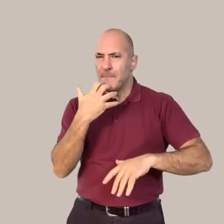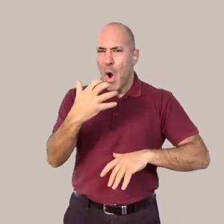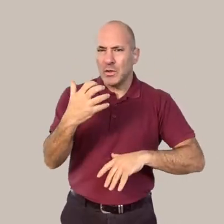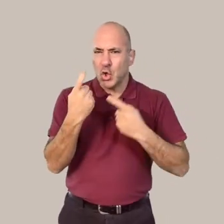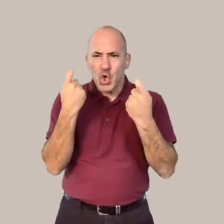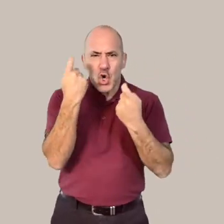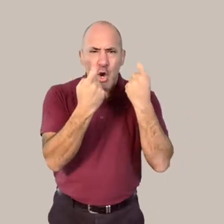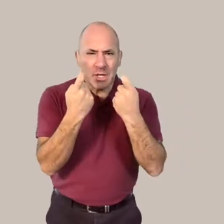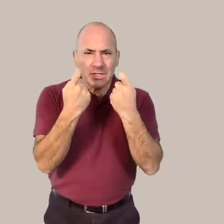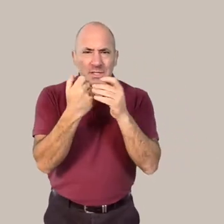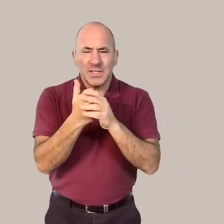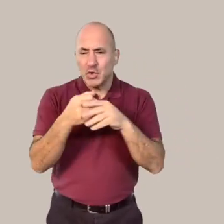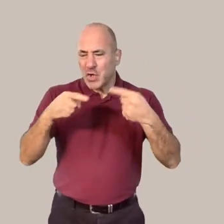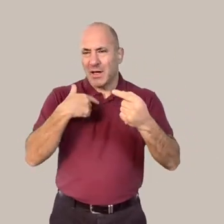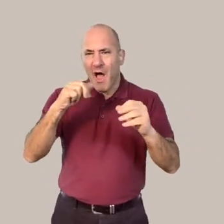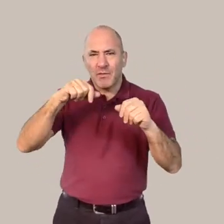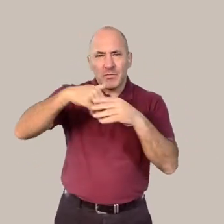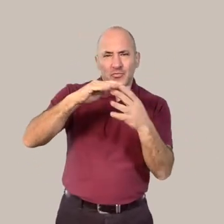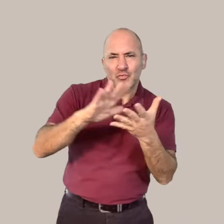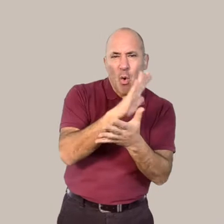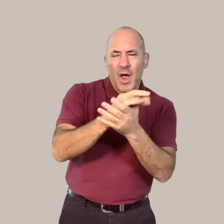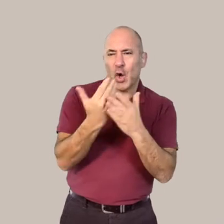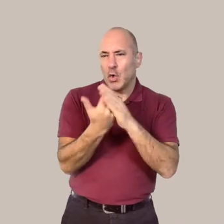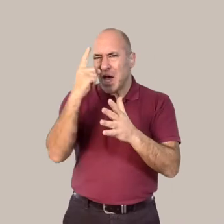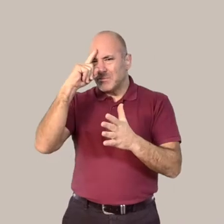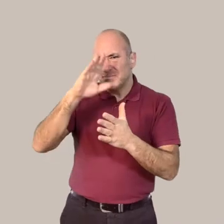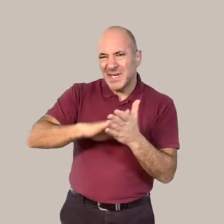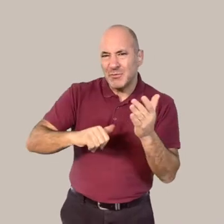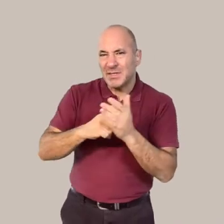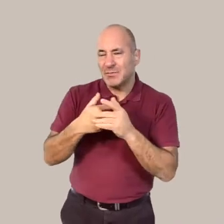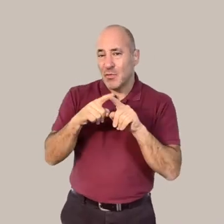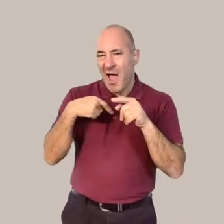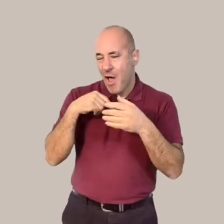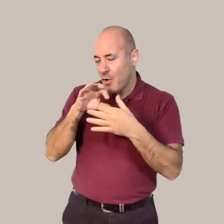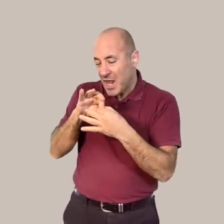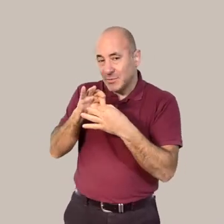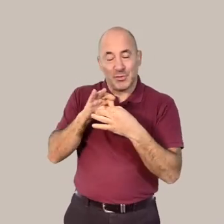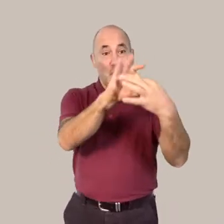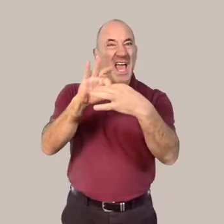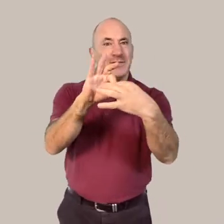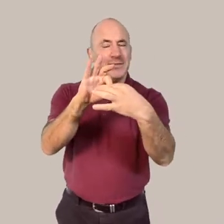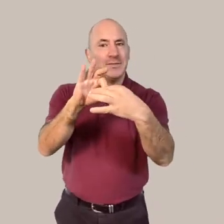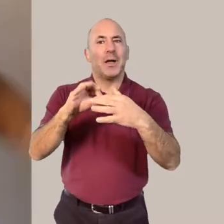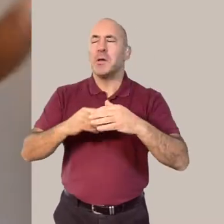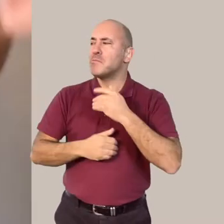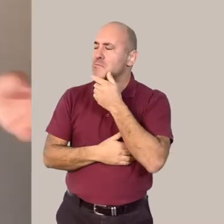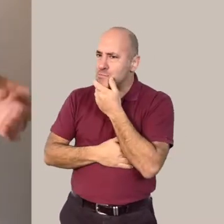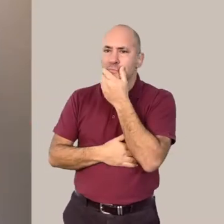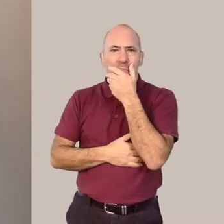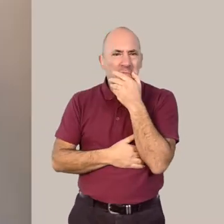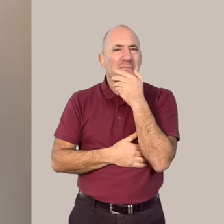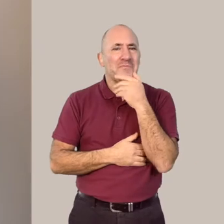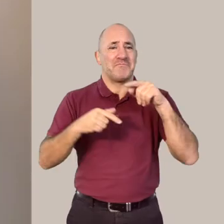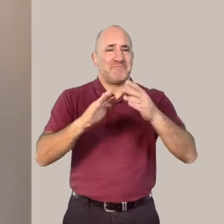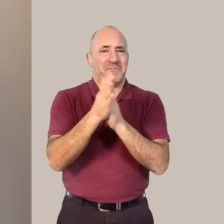joy in the challenge, seeking new experiences and connect and be connected. Today,